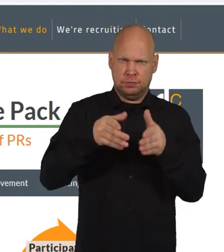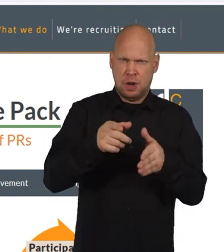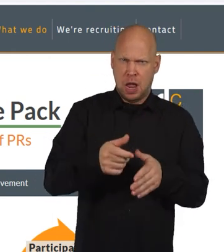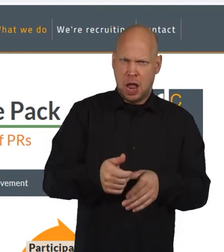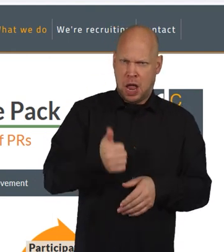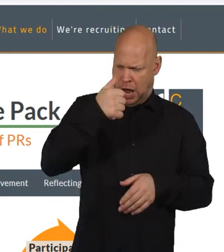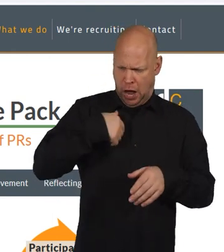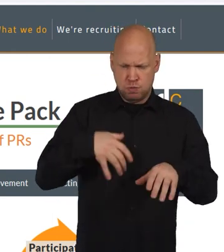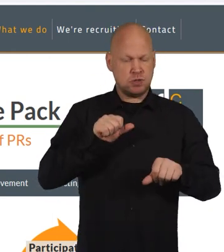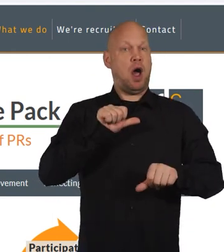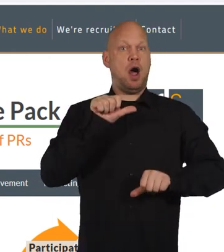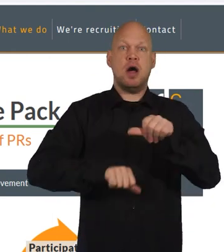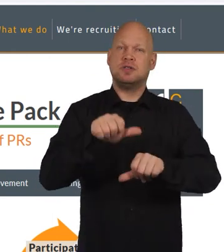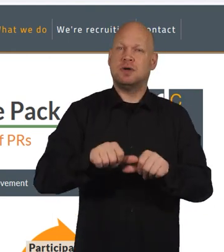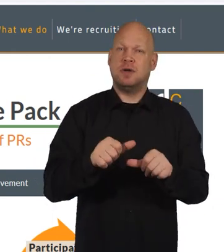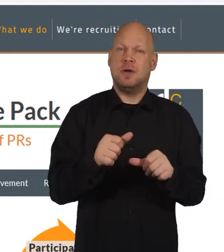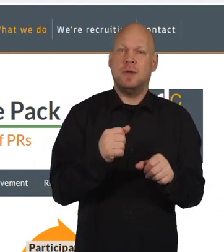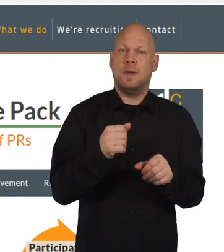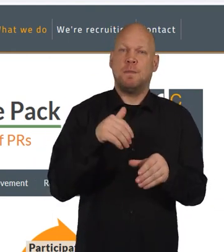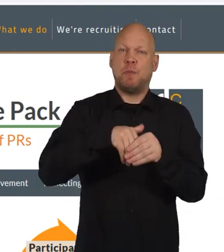how to make a participation request.